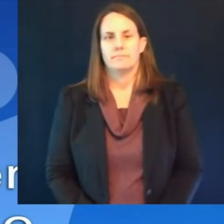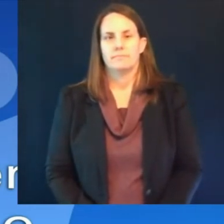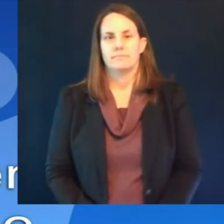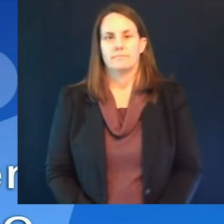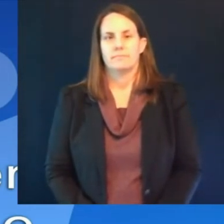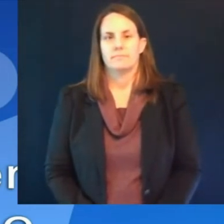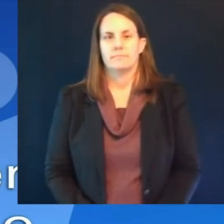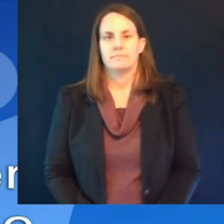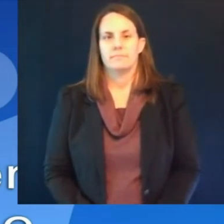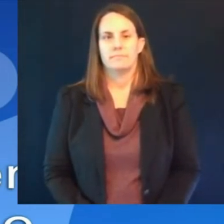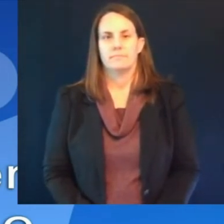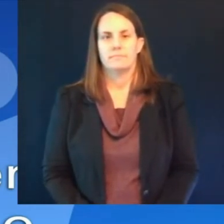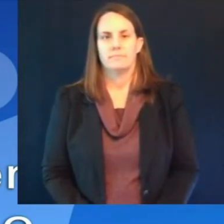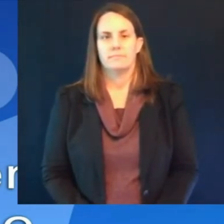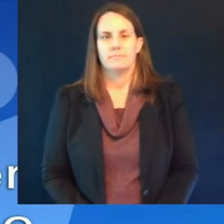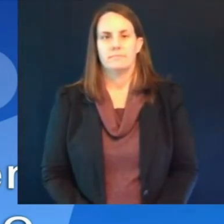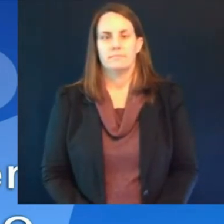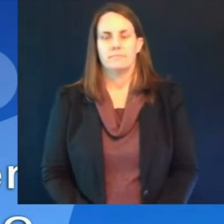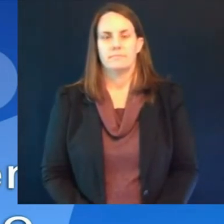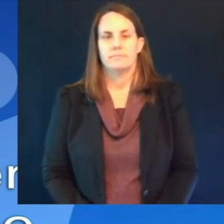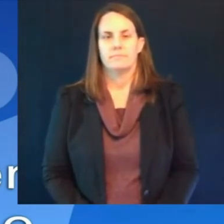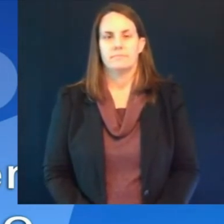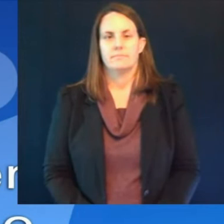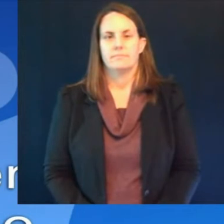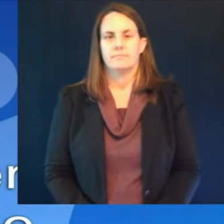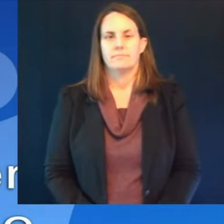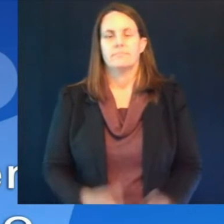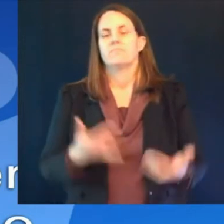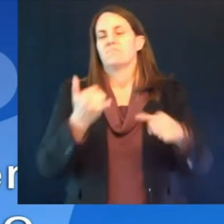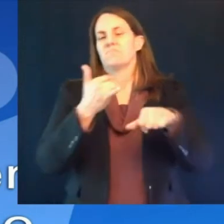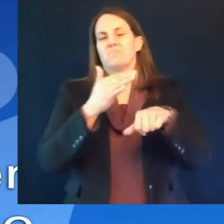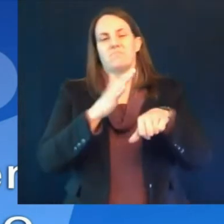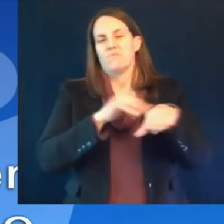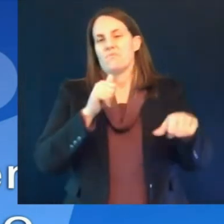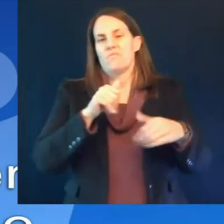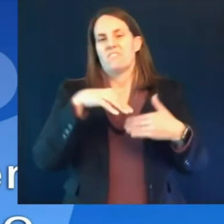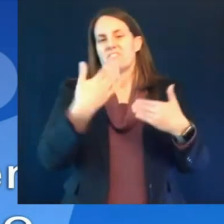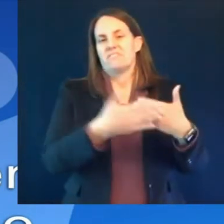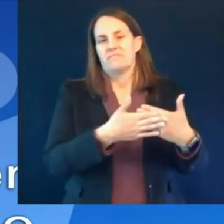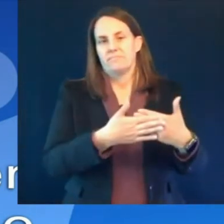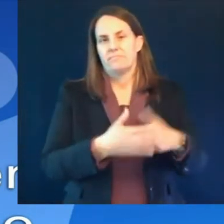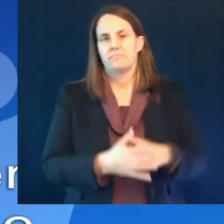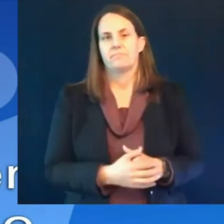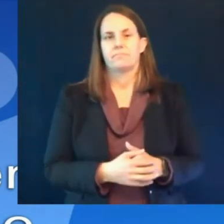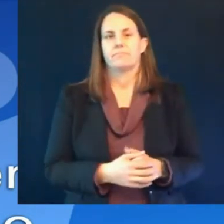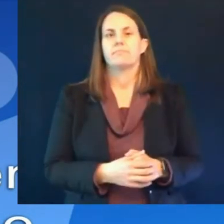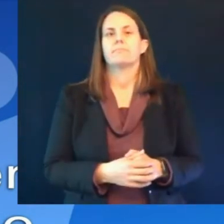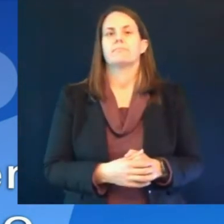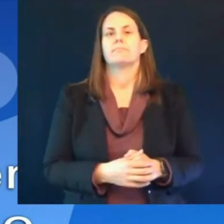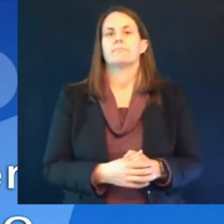okay we have to move on then to azal razai from spectrum news azal